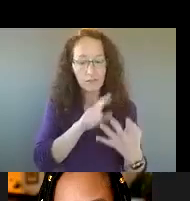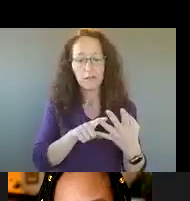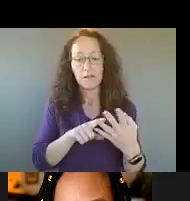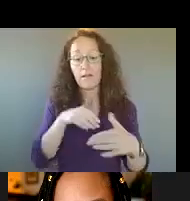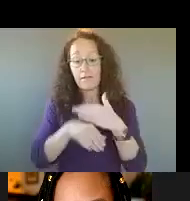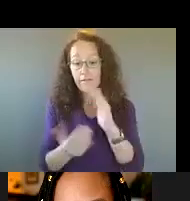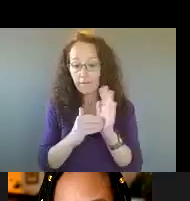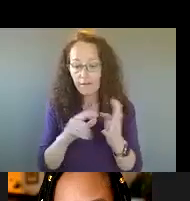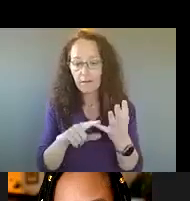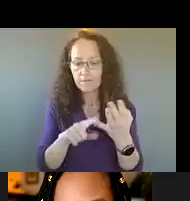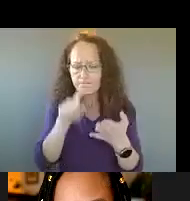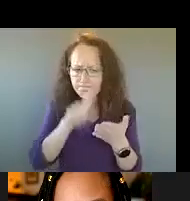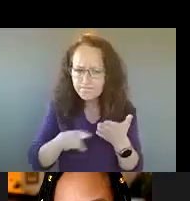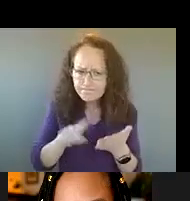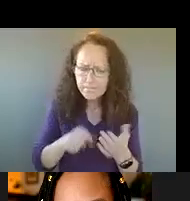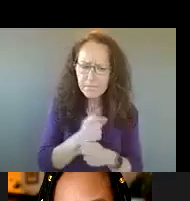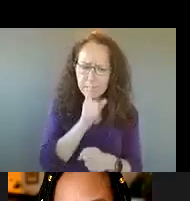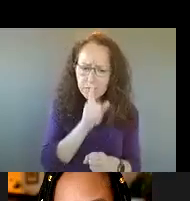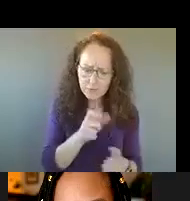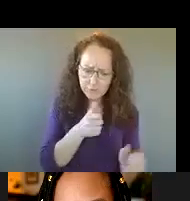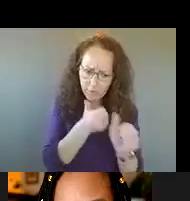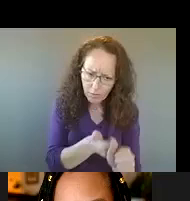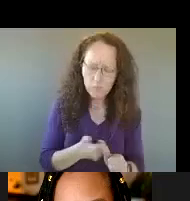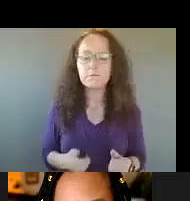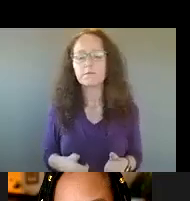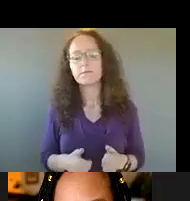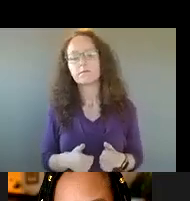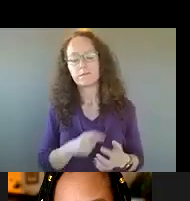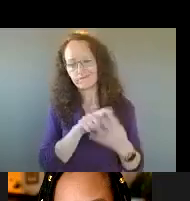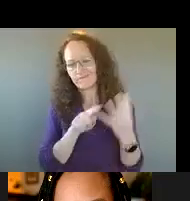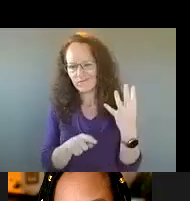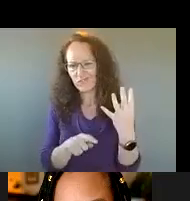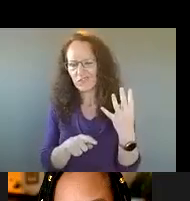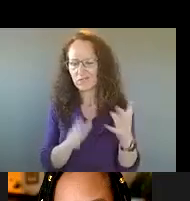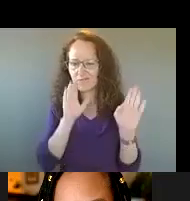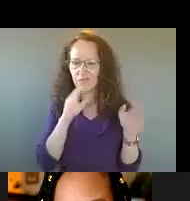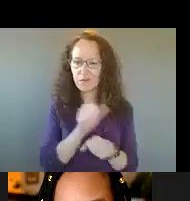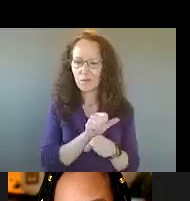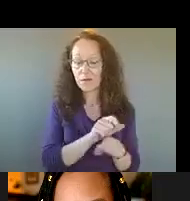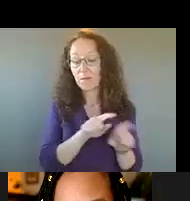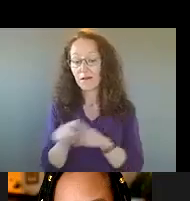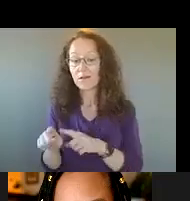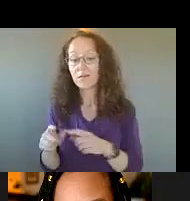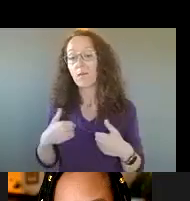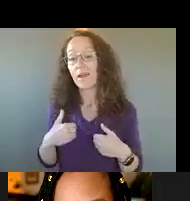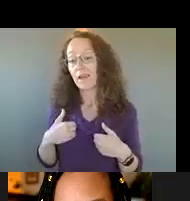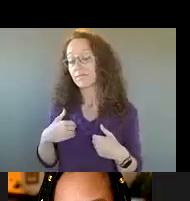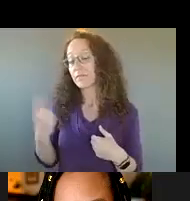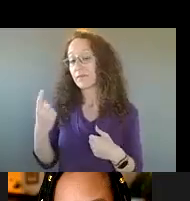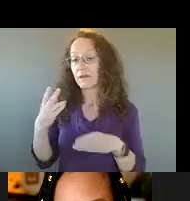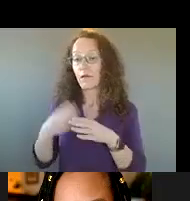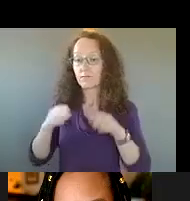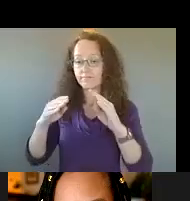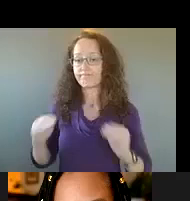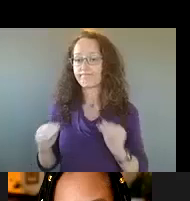the kind of some of the buckets that we put our work into. And then we also really focus on a tool called the prevention pyramid. The prevention